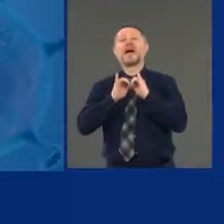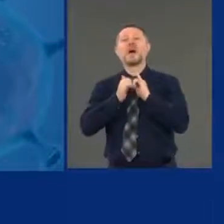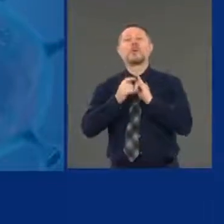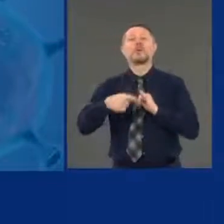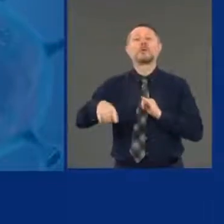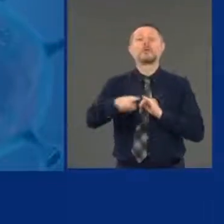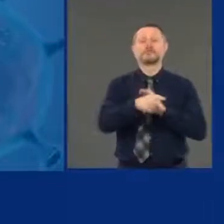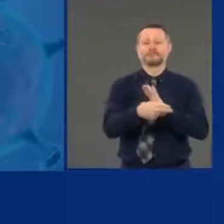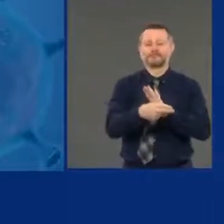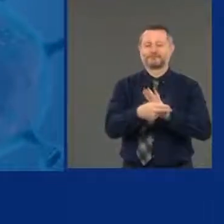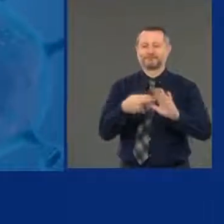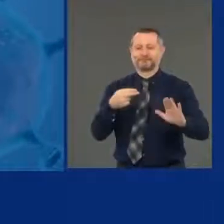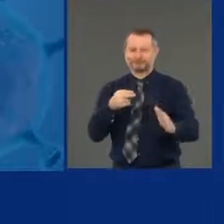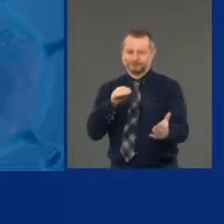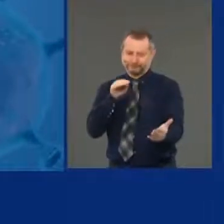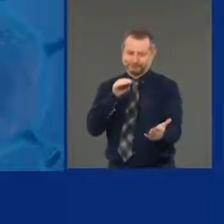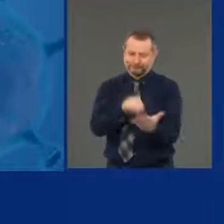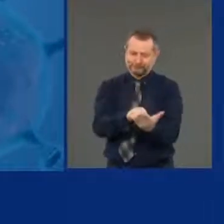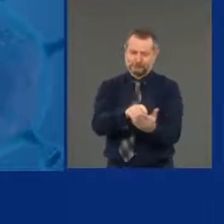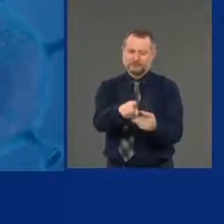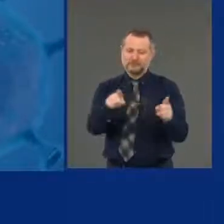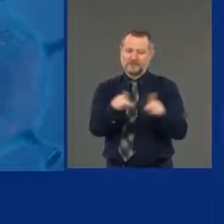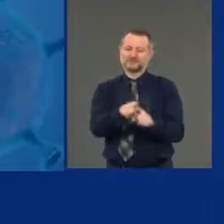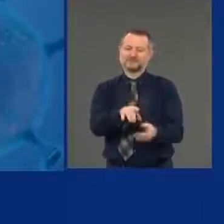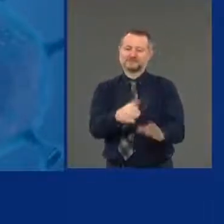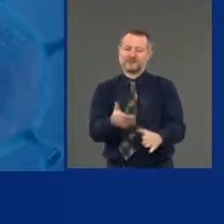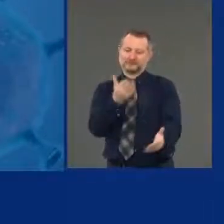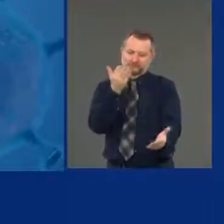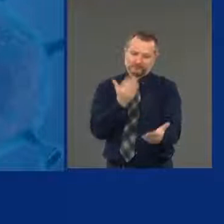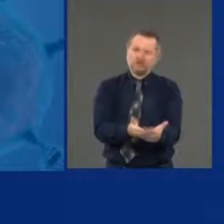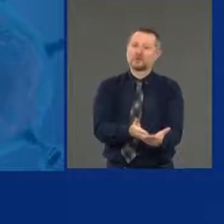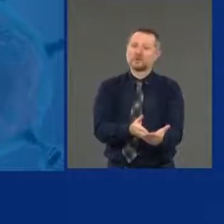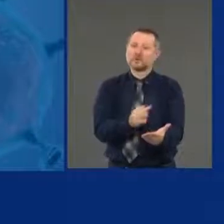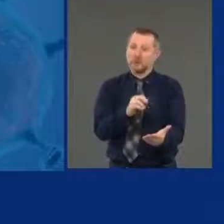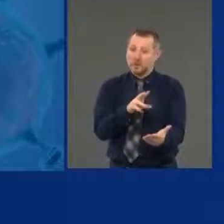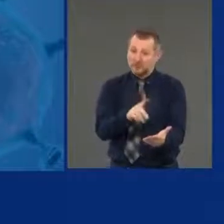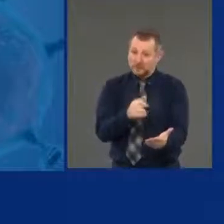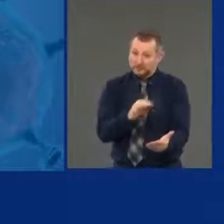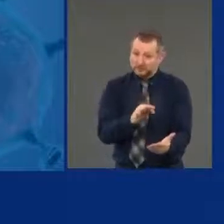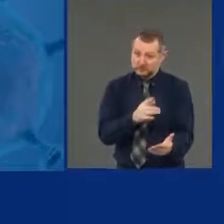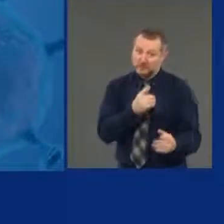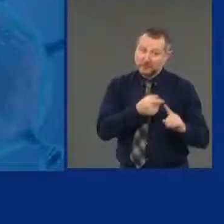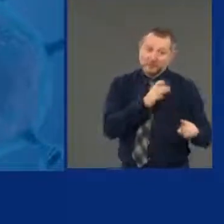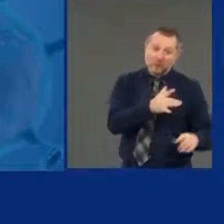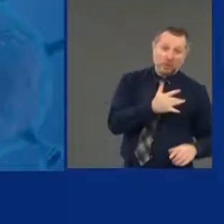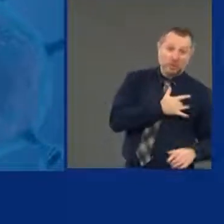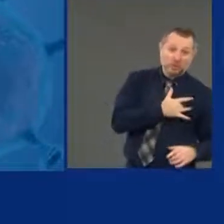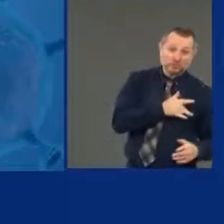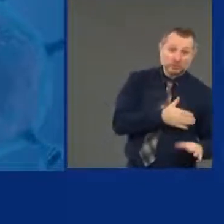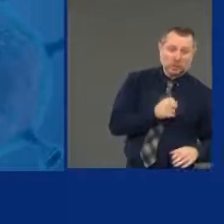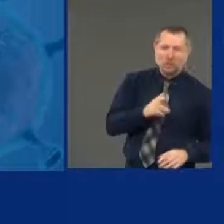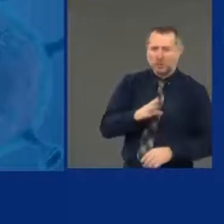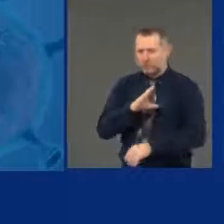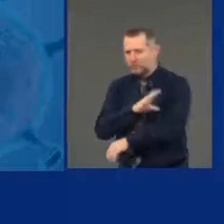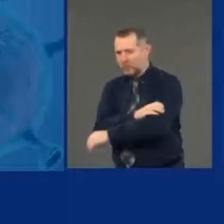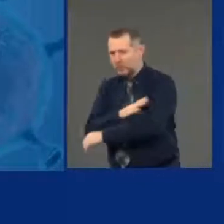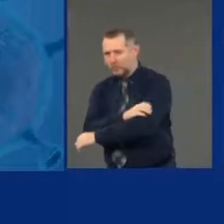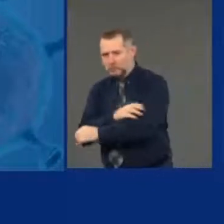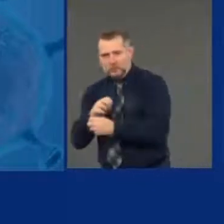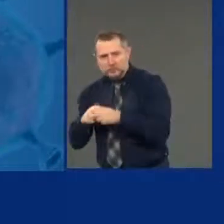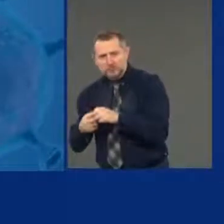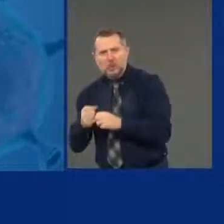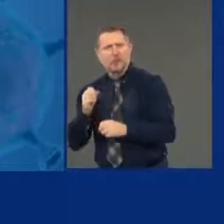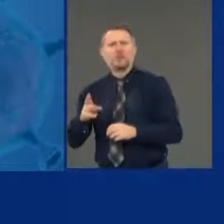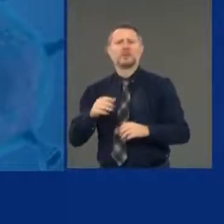of death for those people. Was the cause of death heart disease or hypertension or heart attack or was it the COVID